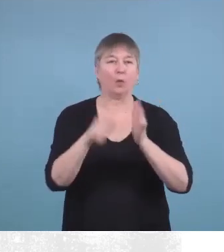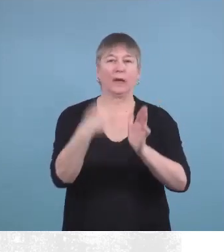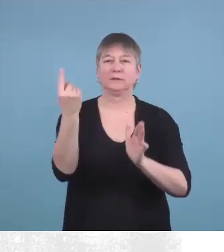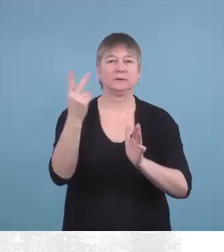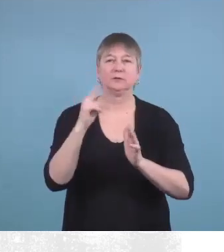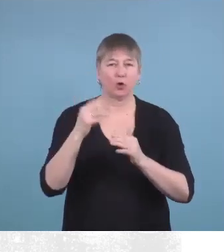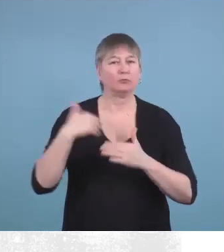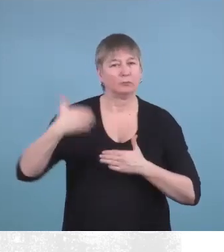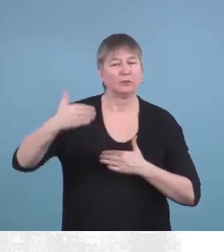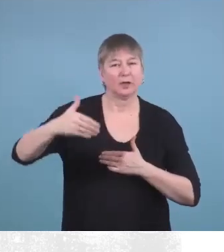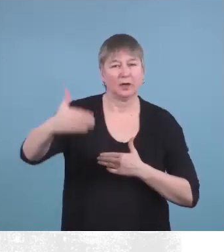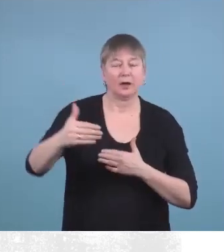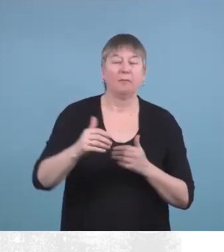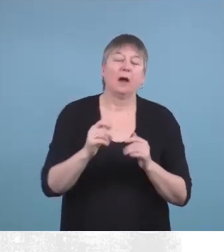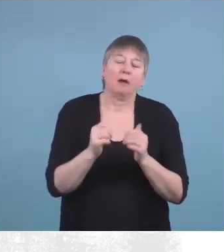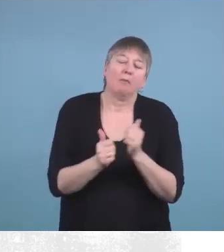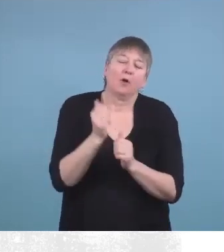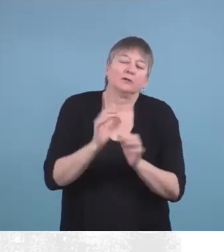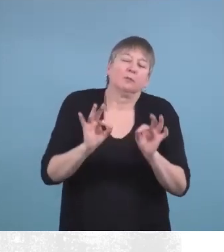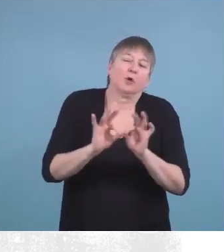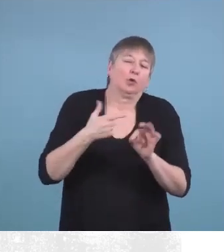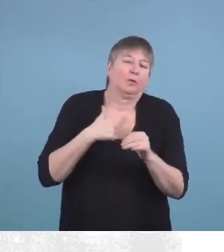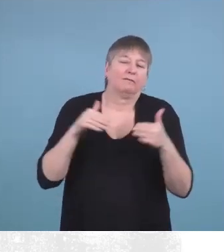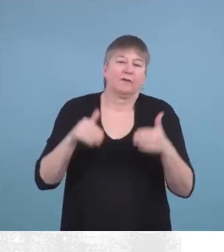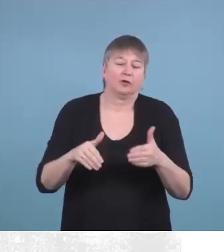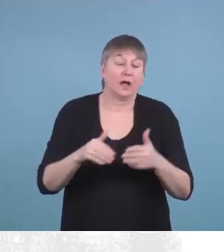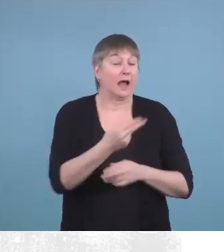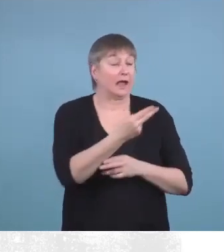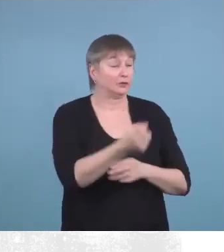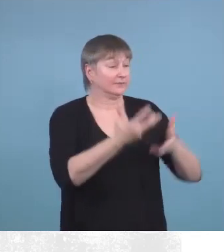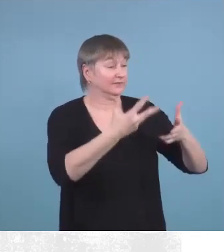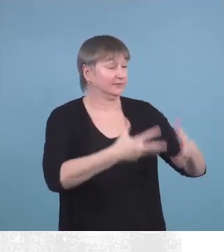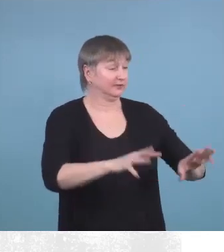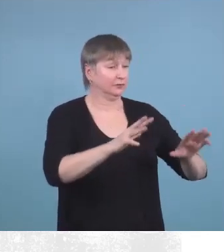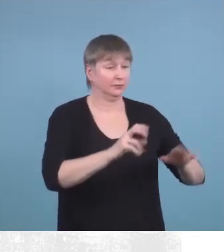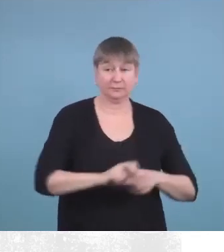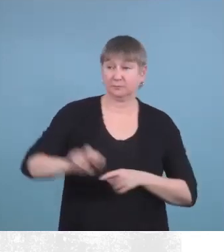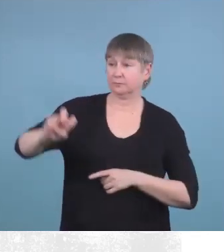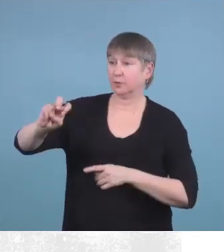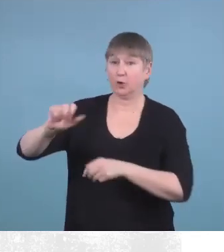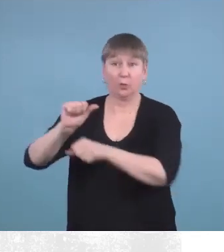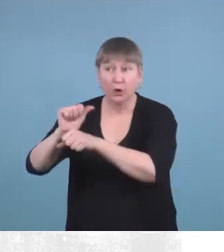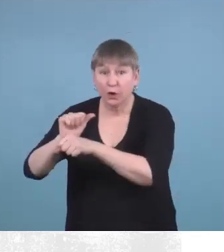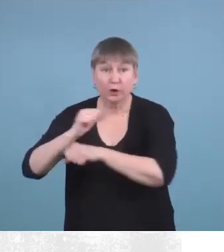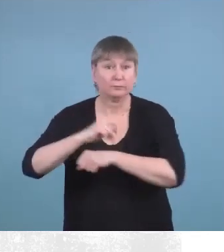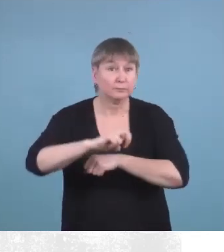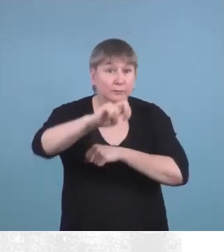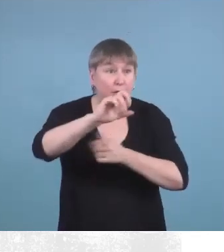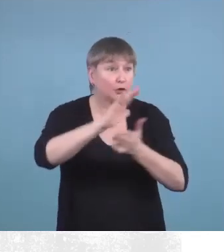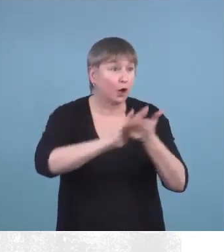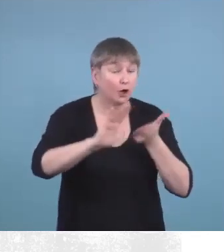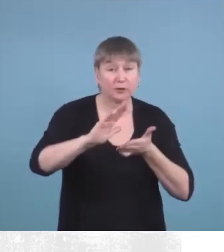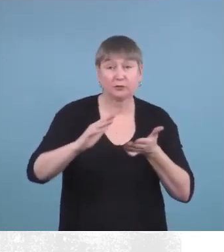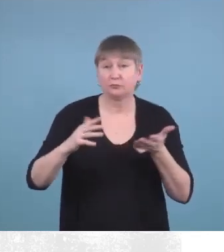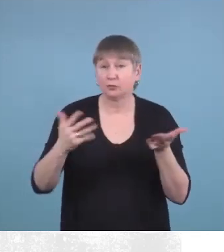course, leaving us for leaving high school, moving into the world of work or college. And